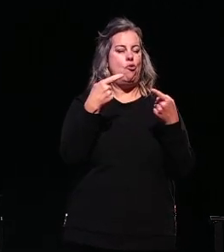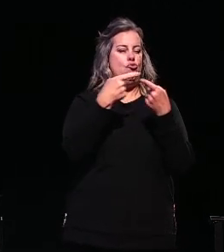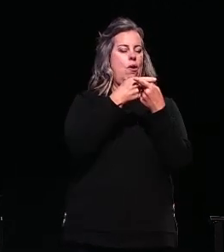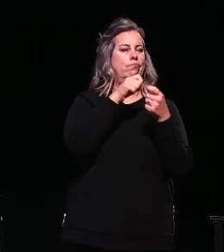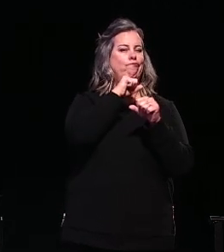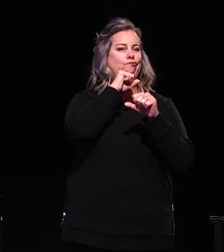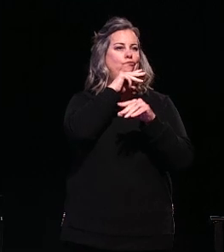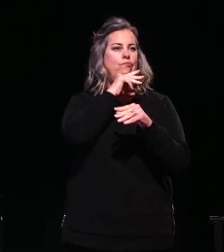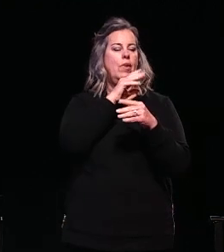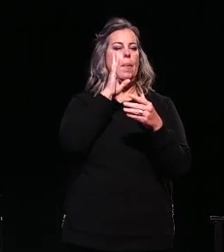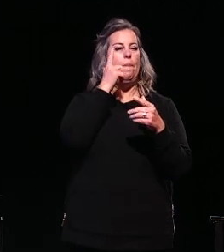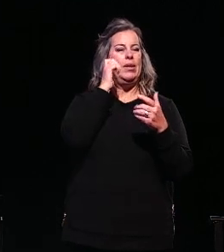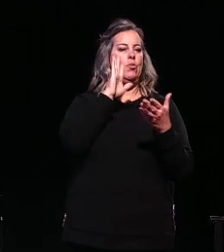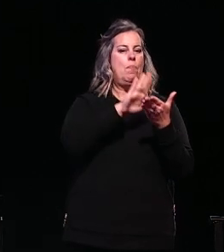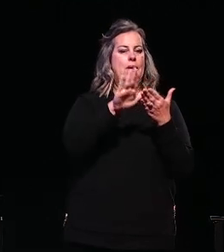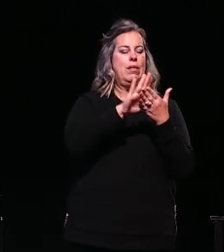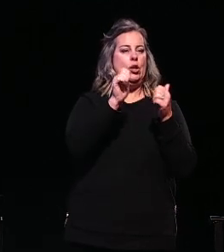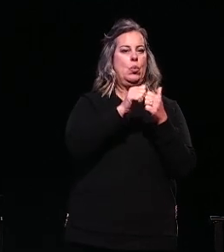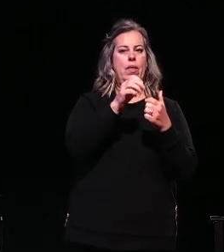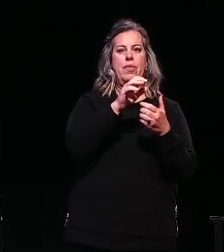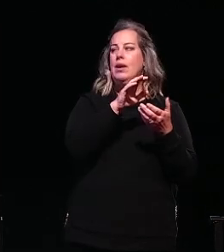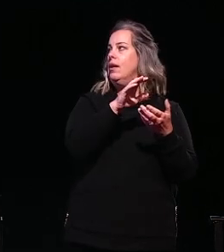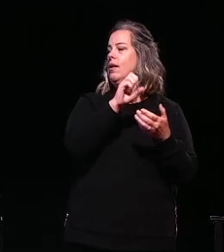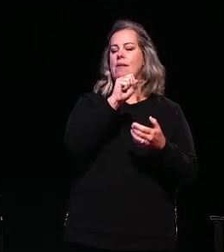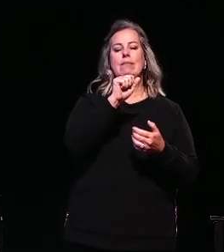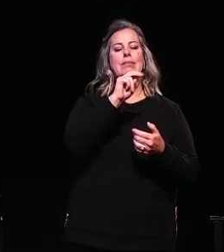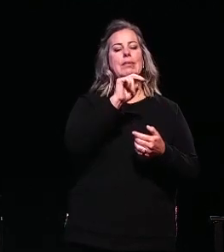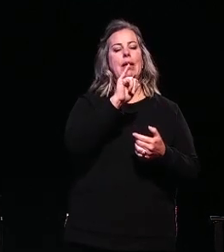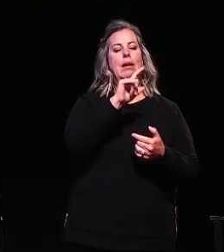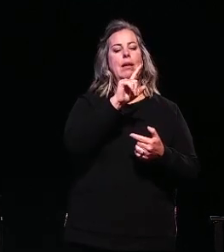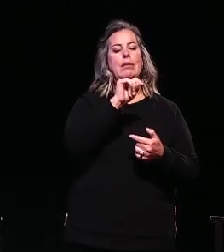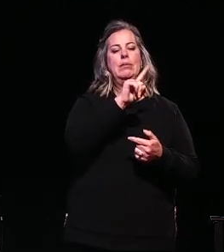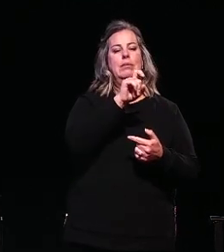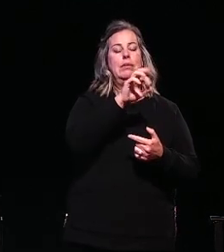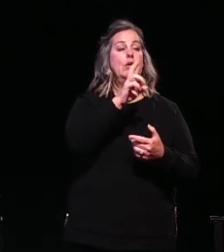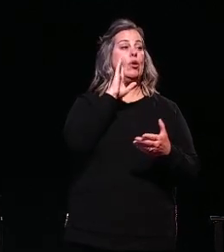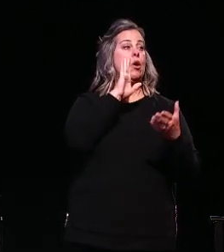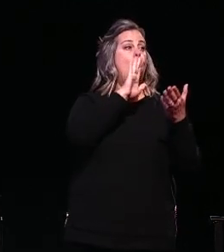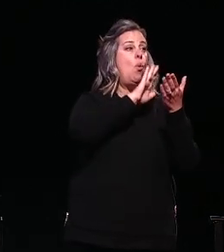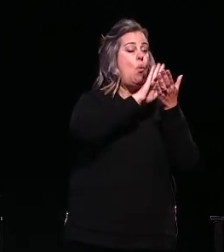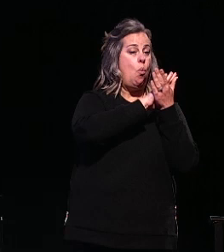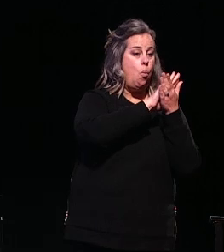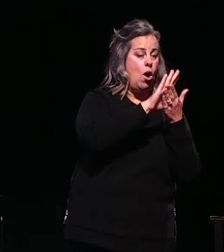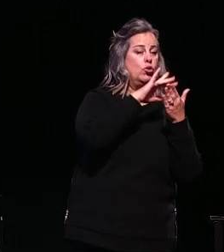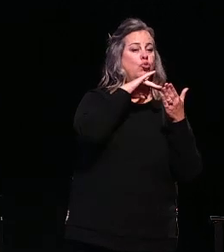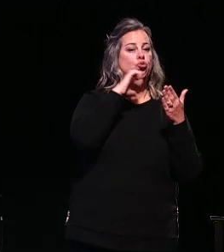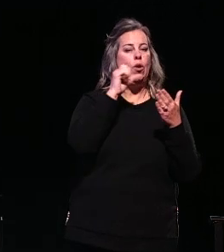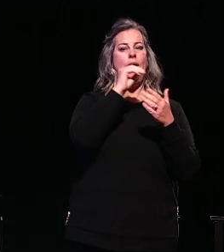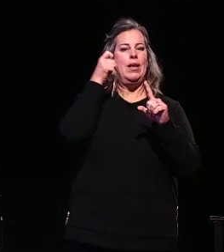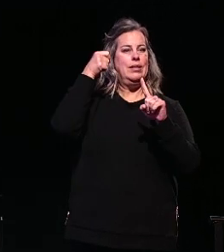with clean sanitizer solution. The system is simple yet effective able to efficiently wash dry and simulate.